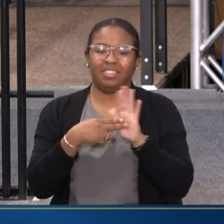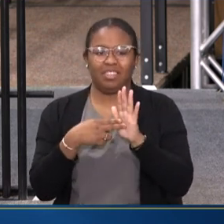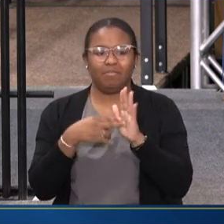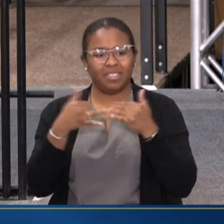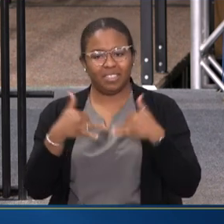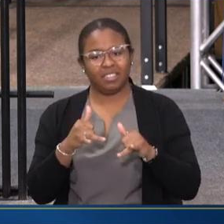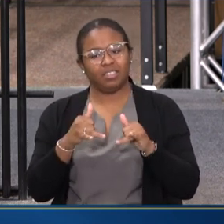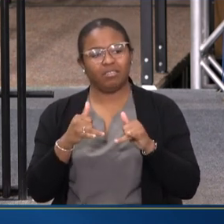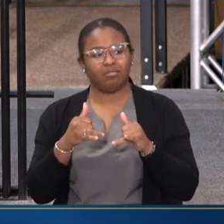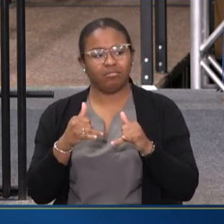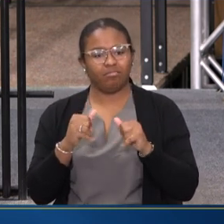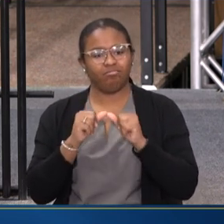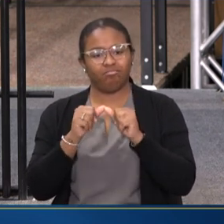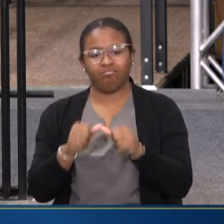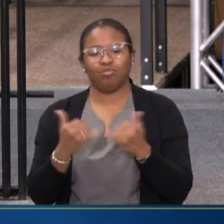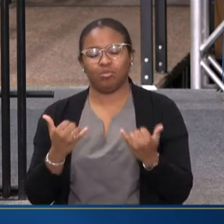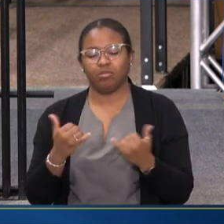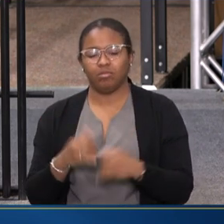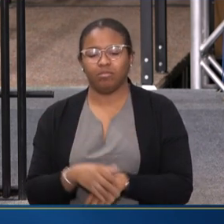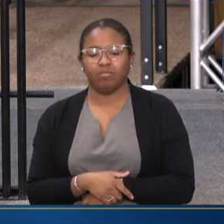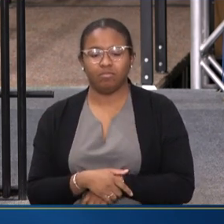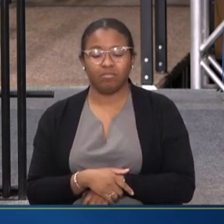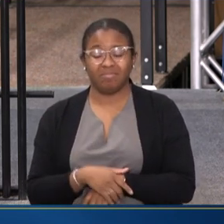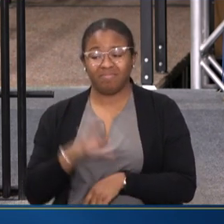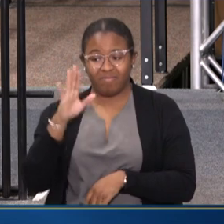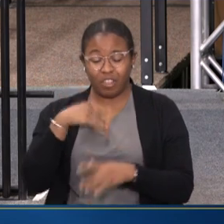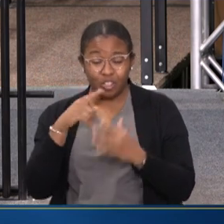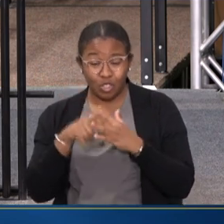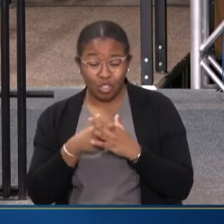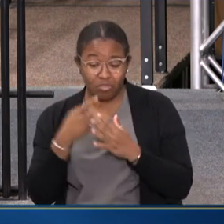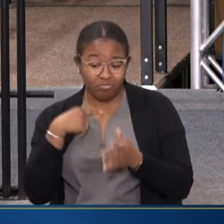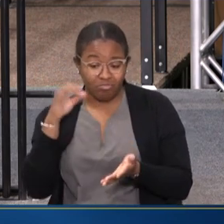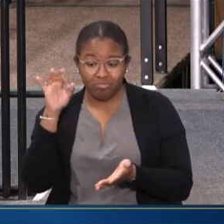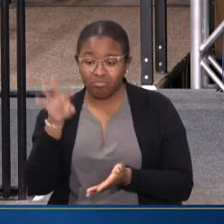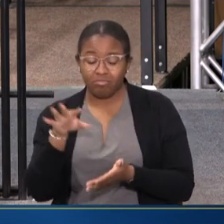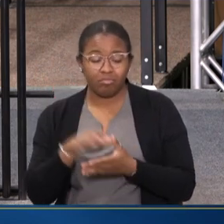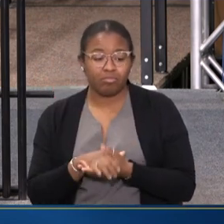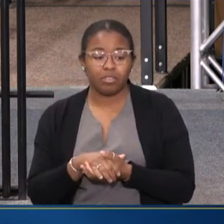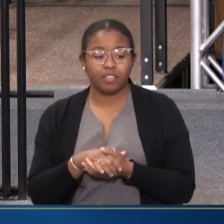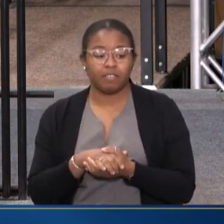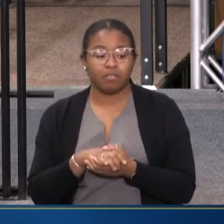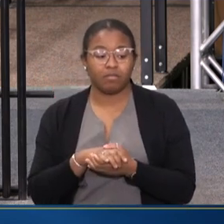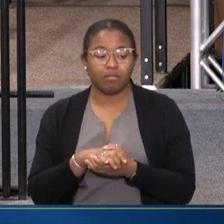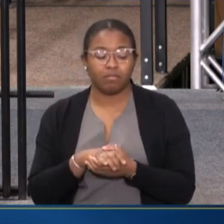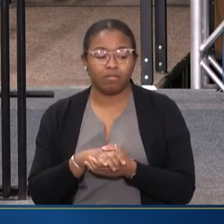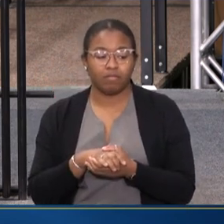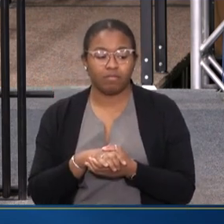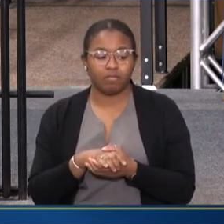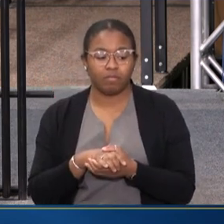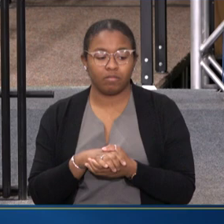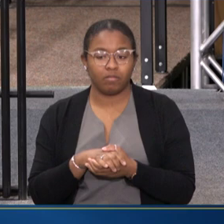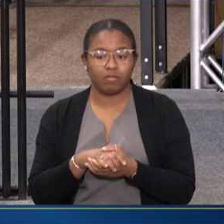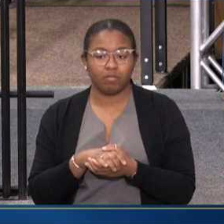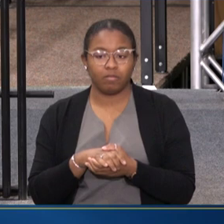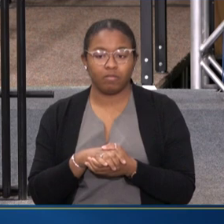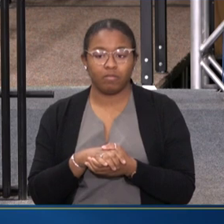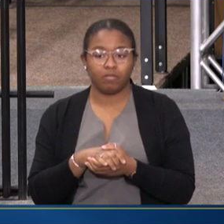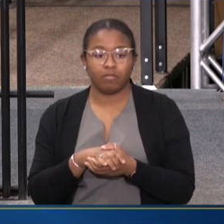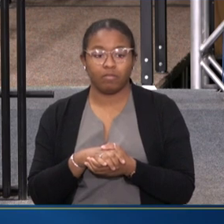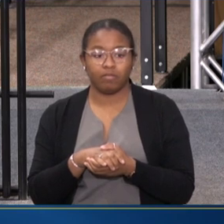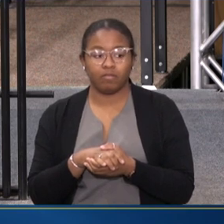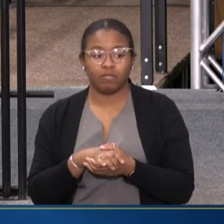EXIST? I'LL START OUT BY JUST SAYING THAT FIRST, I WANTED TO ALSO